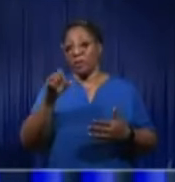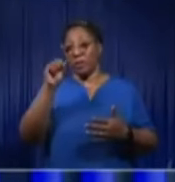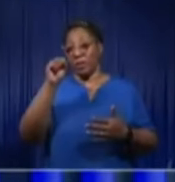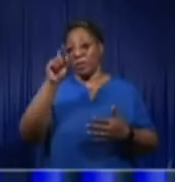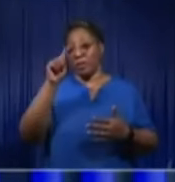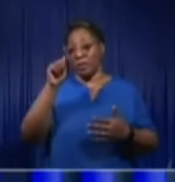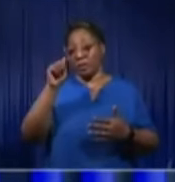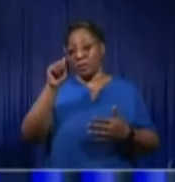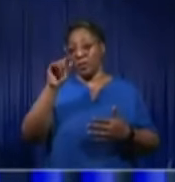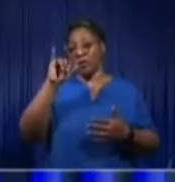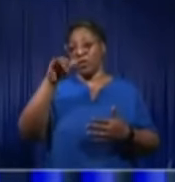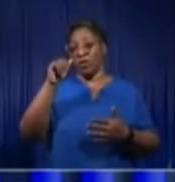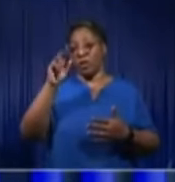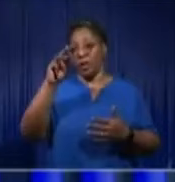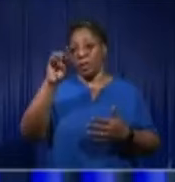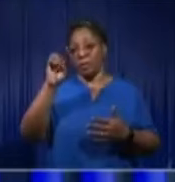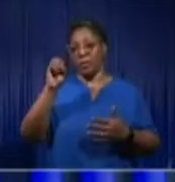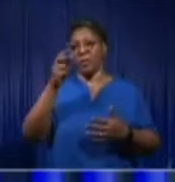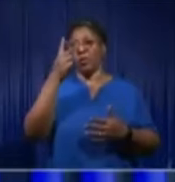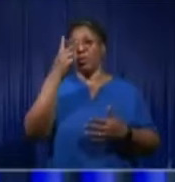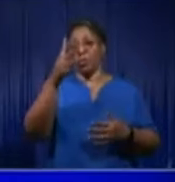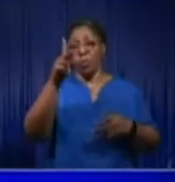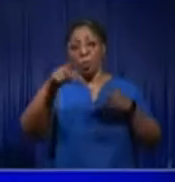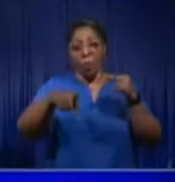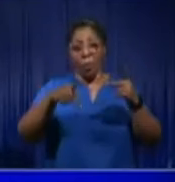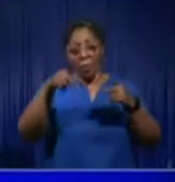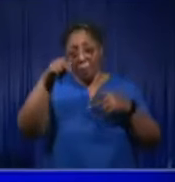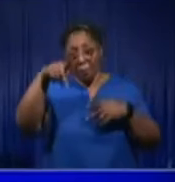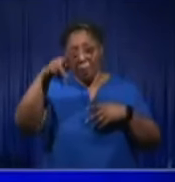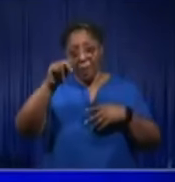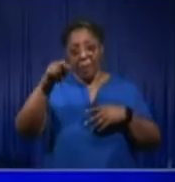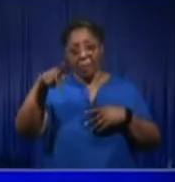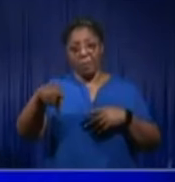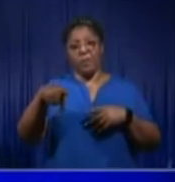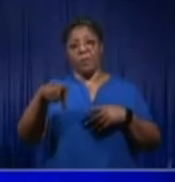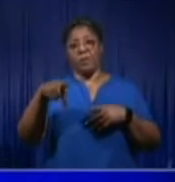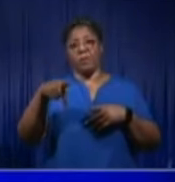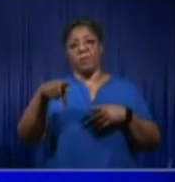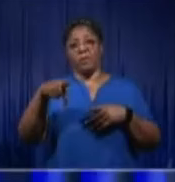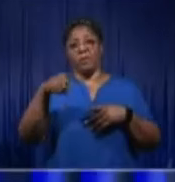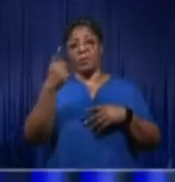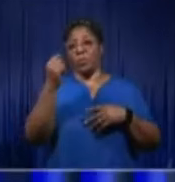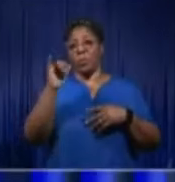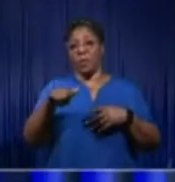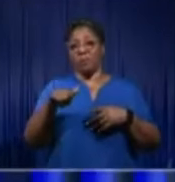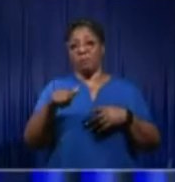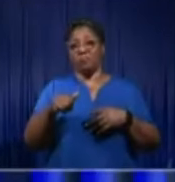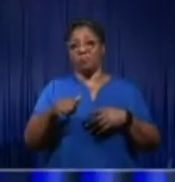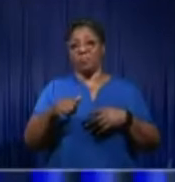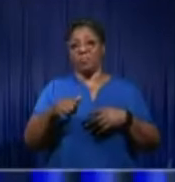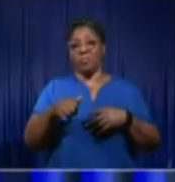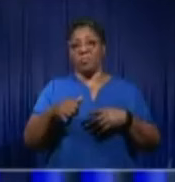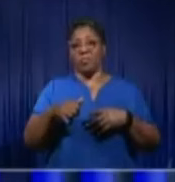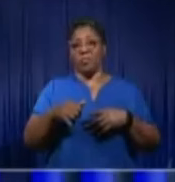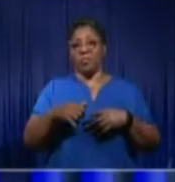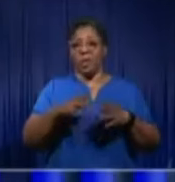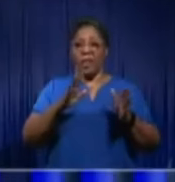councils abandoned the people after they were elected. So, qualification.